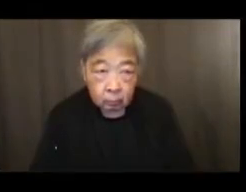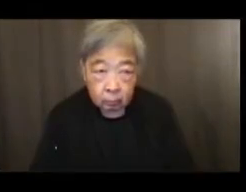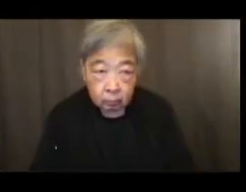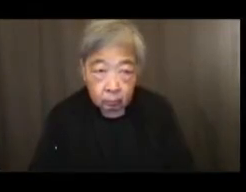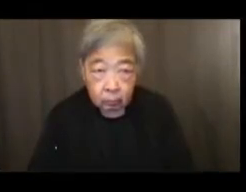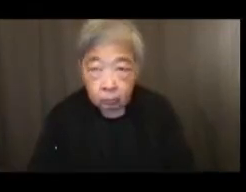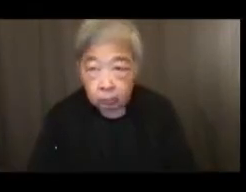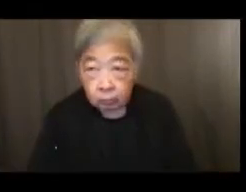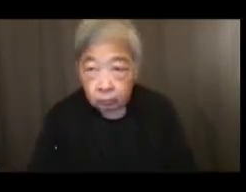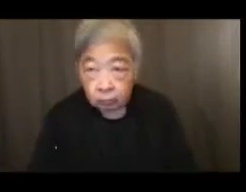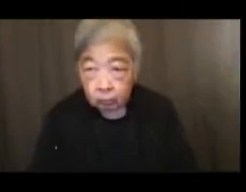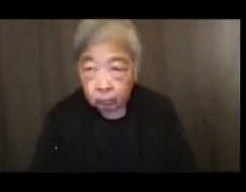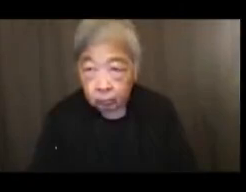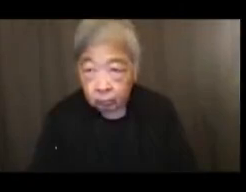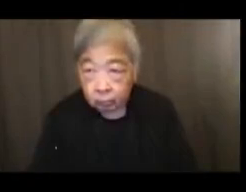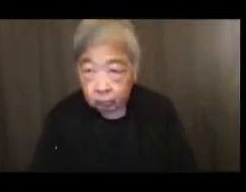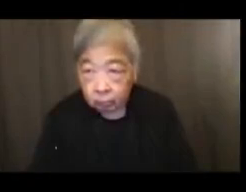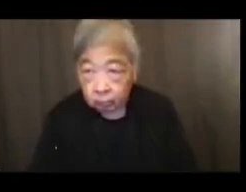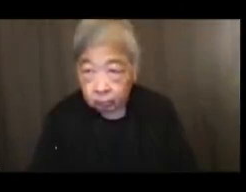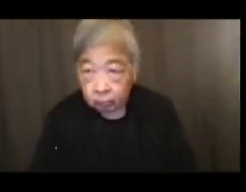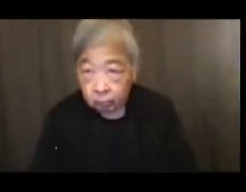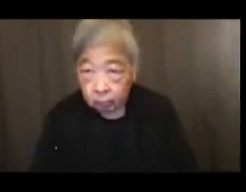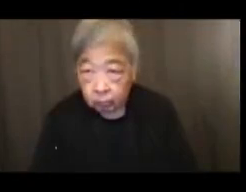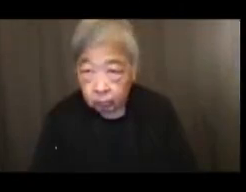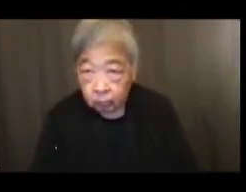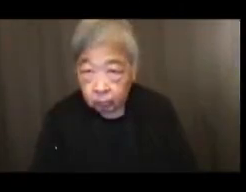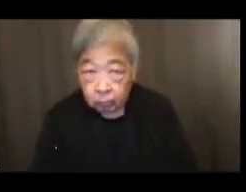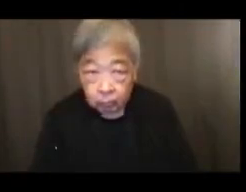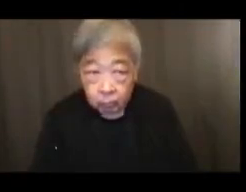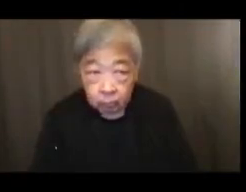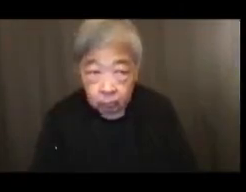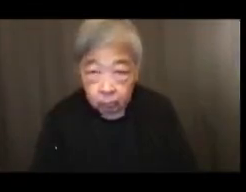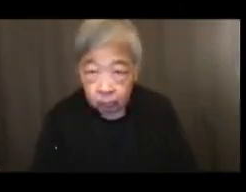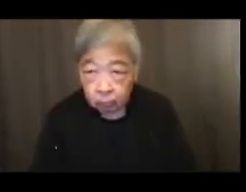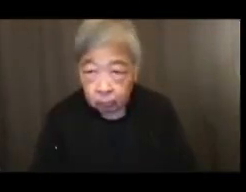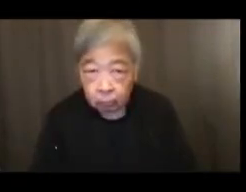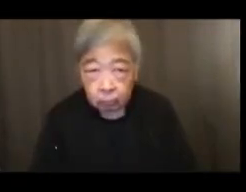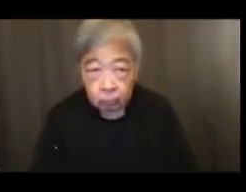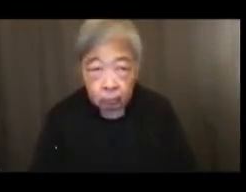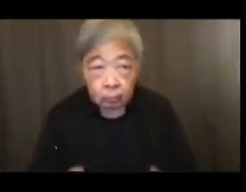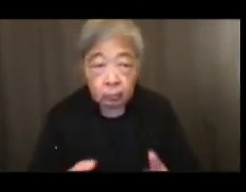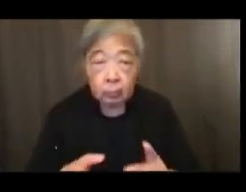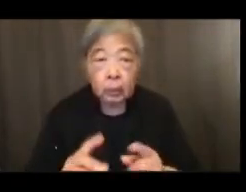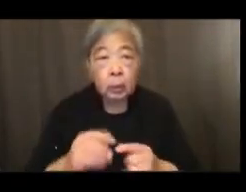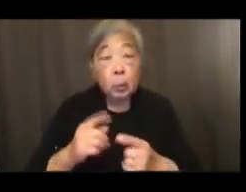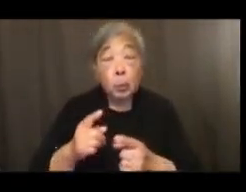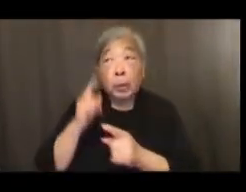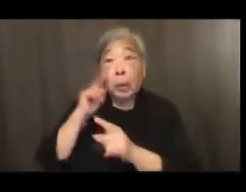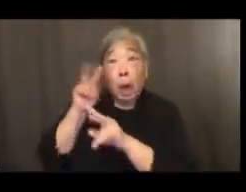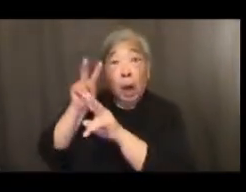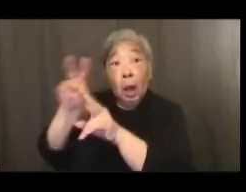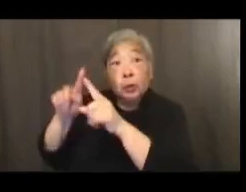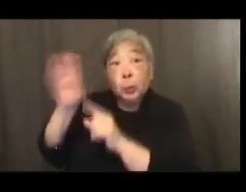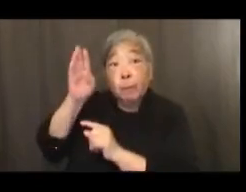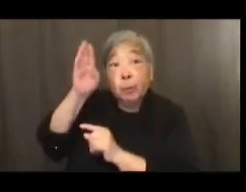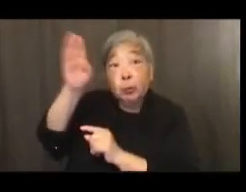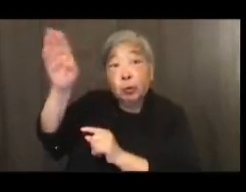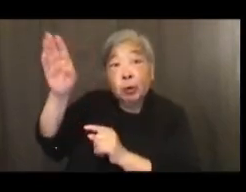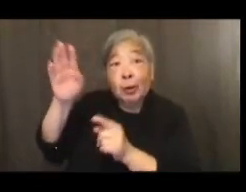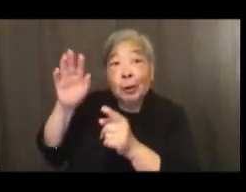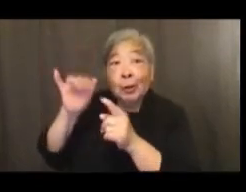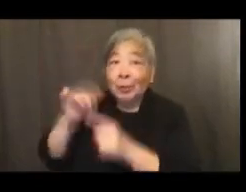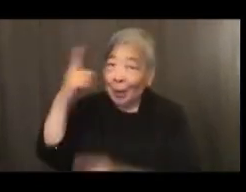than the world they'd ever seen, with an eye to the future. That dream was the